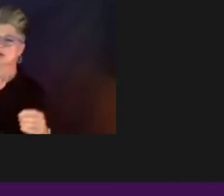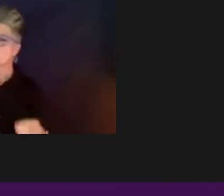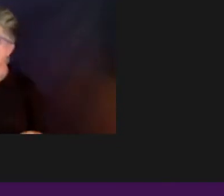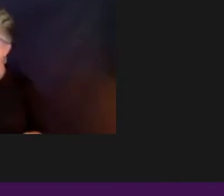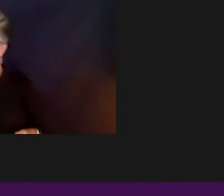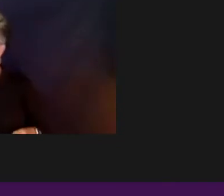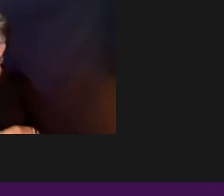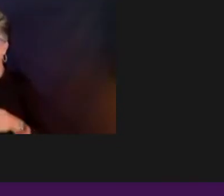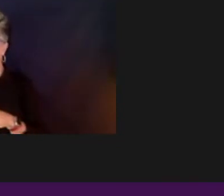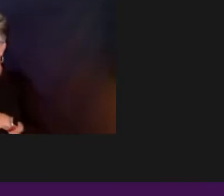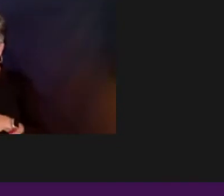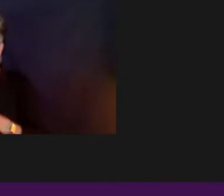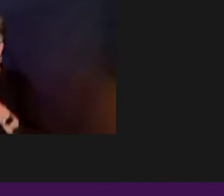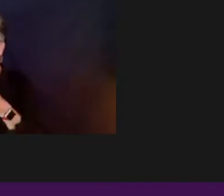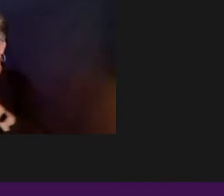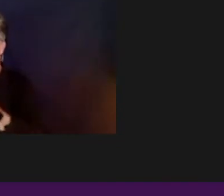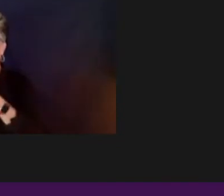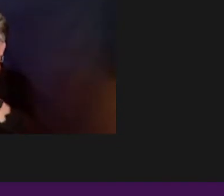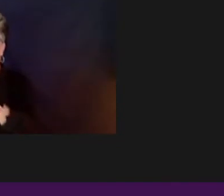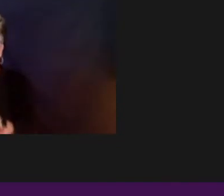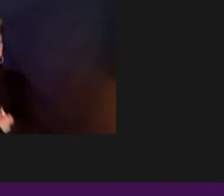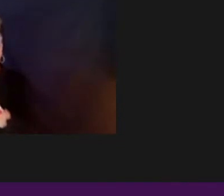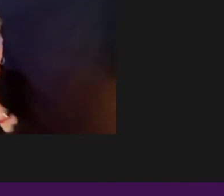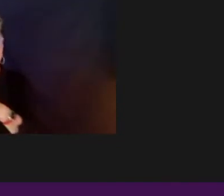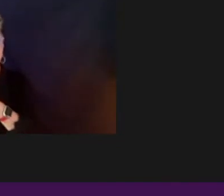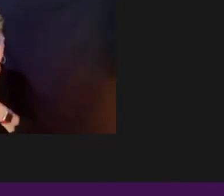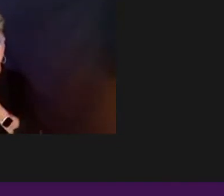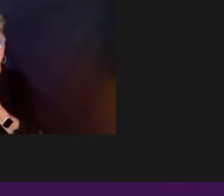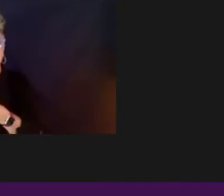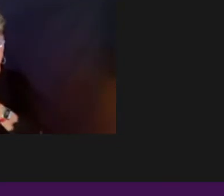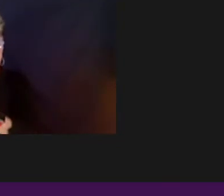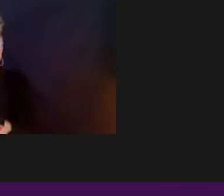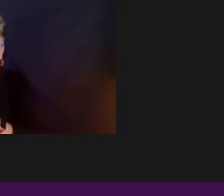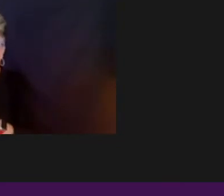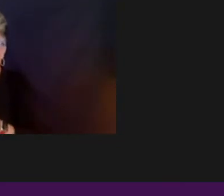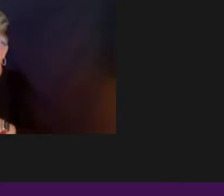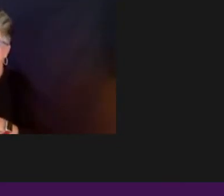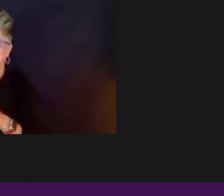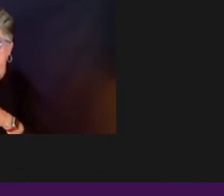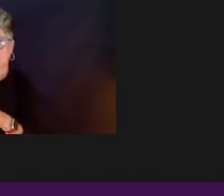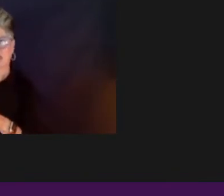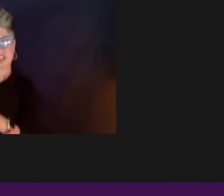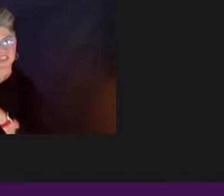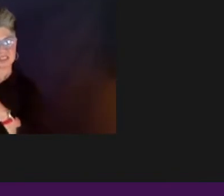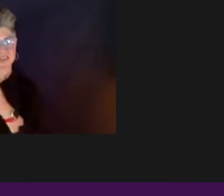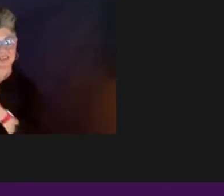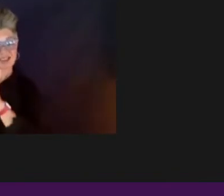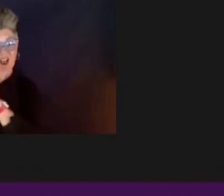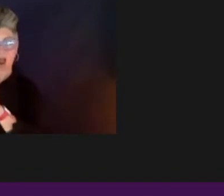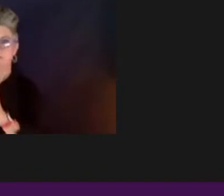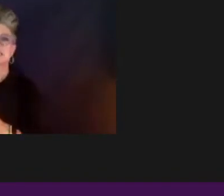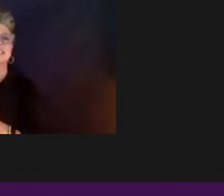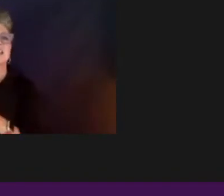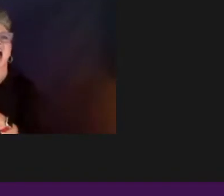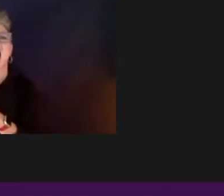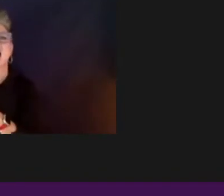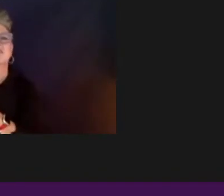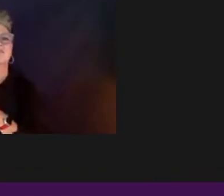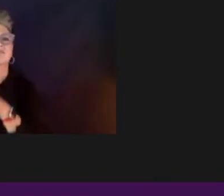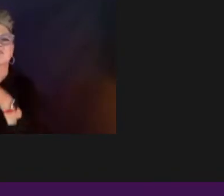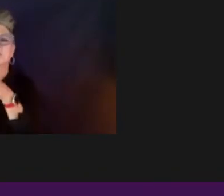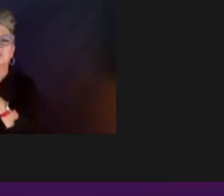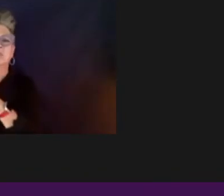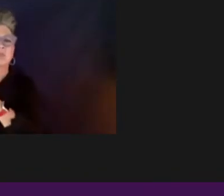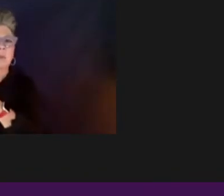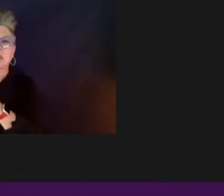how do we make sure that this moment is not a moment, that it continues, that it expands, that the doors,